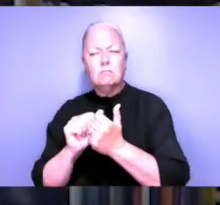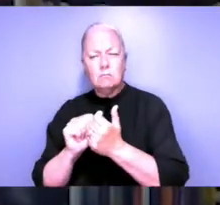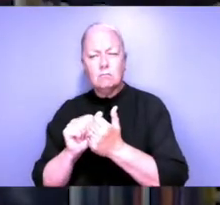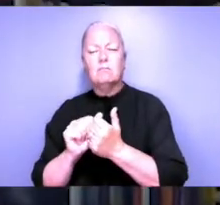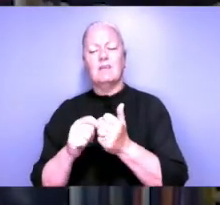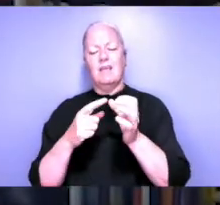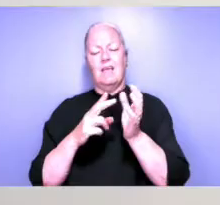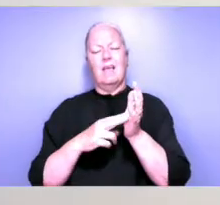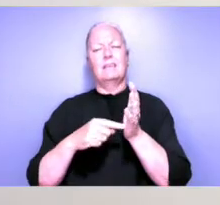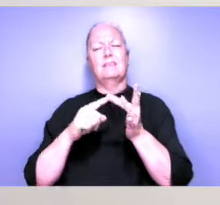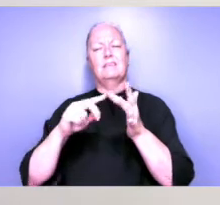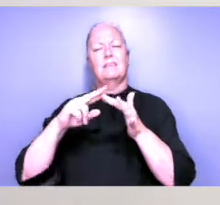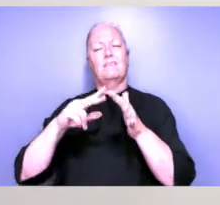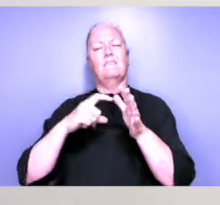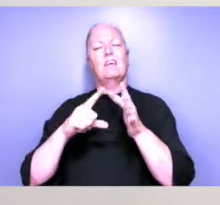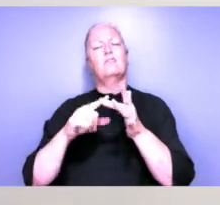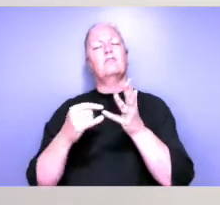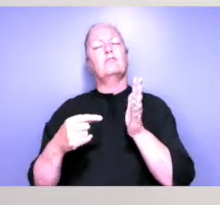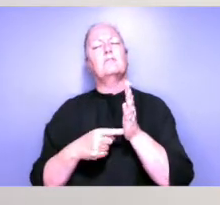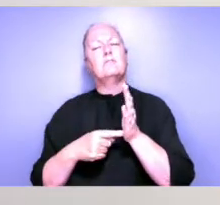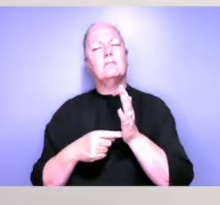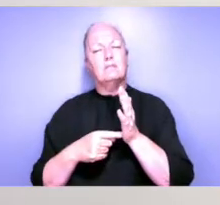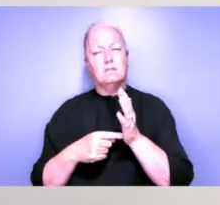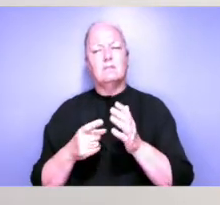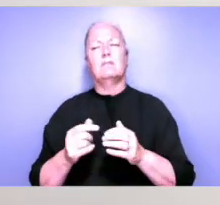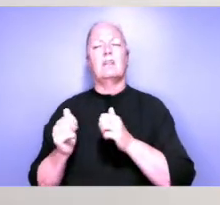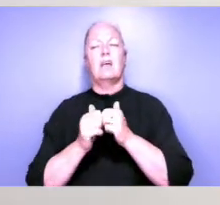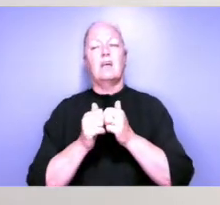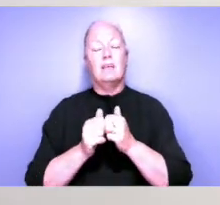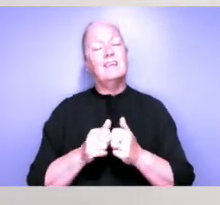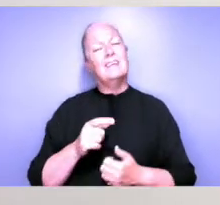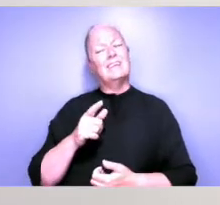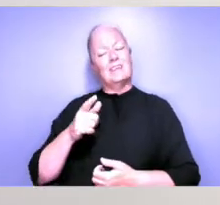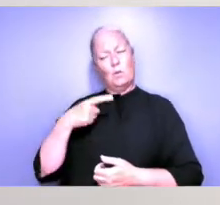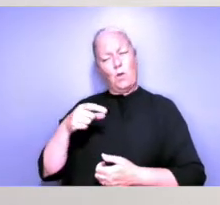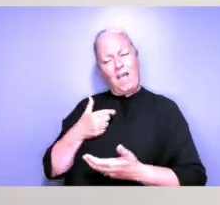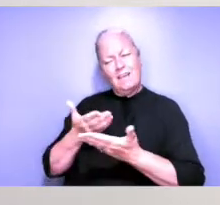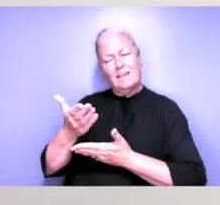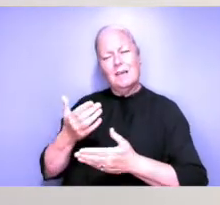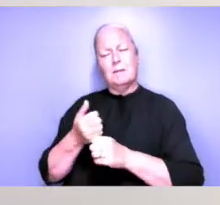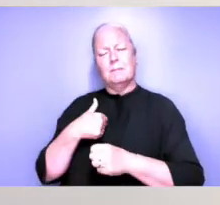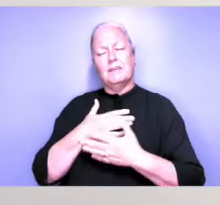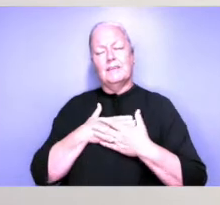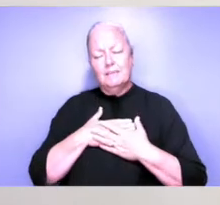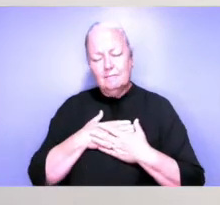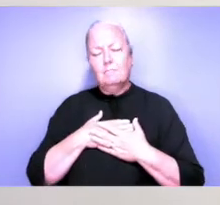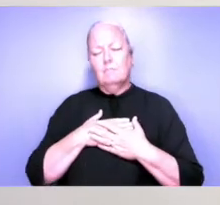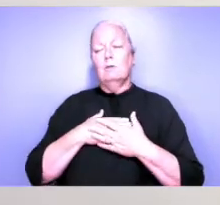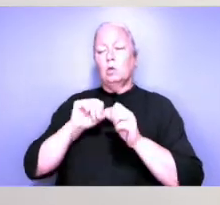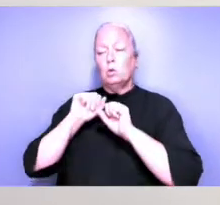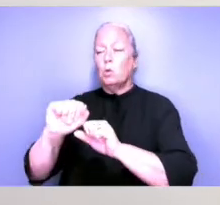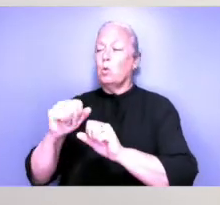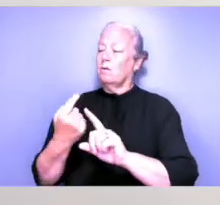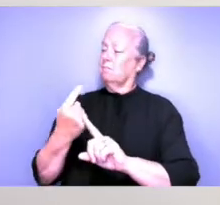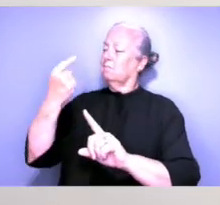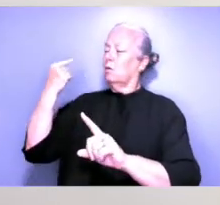alliances. Part of why these conversations are so humbling is I think that the work that